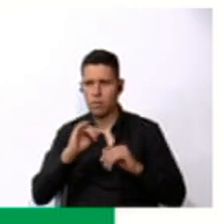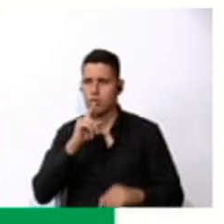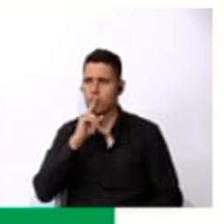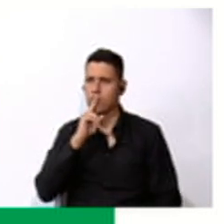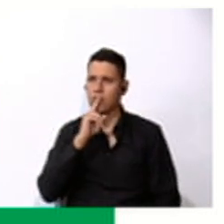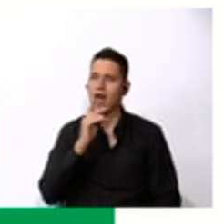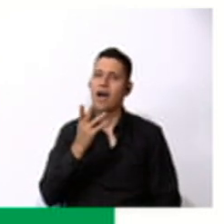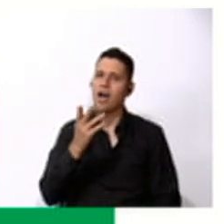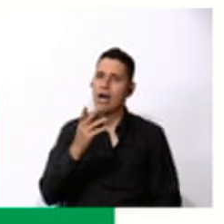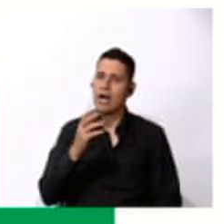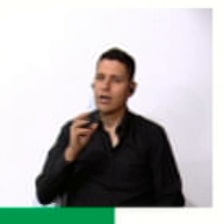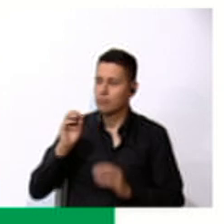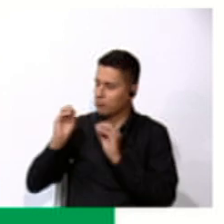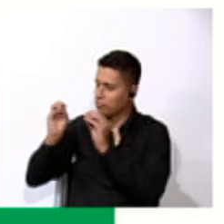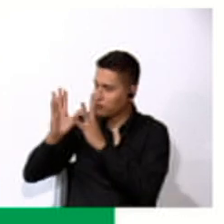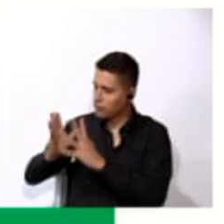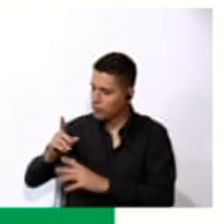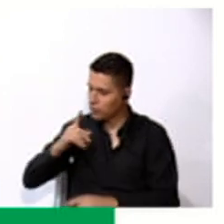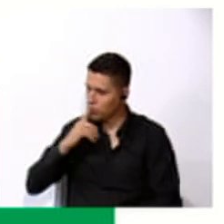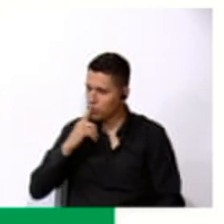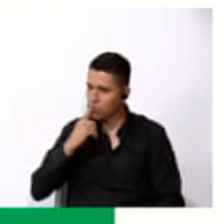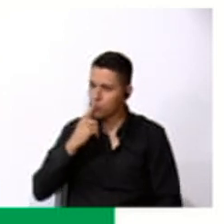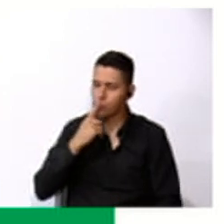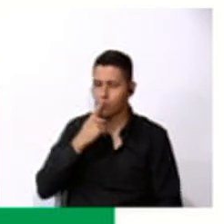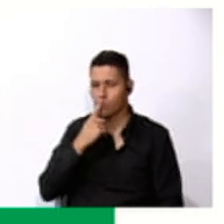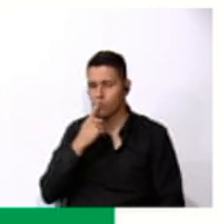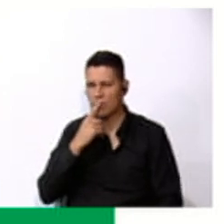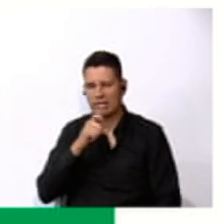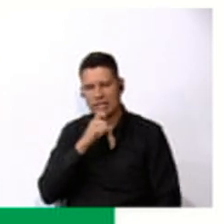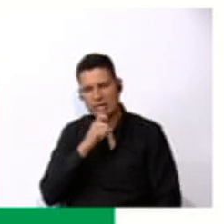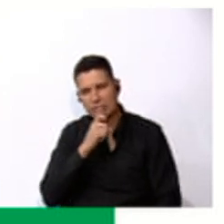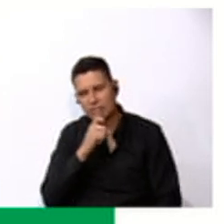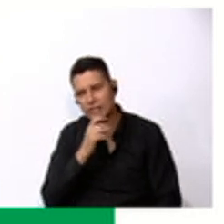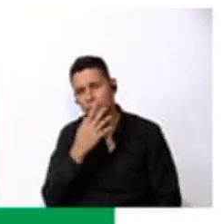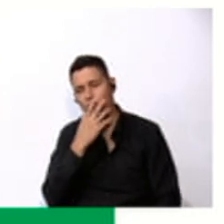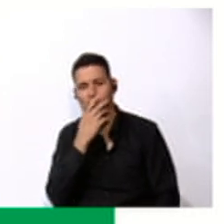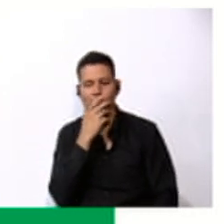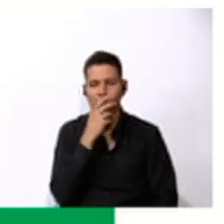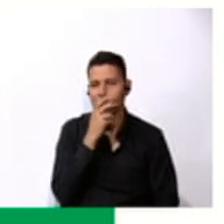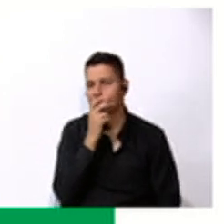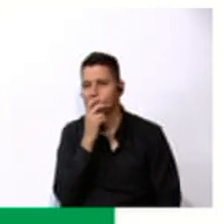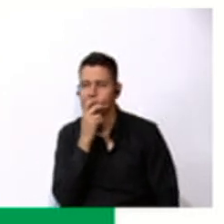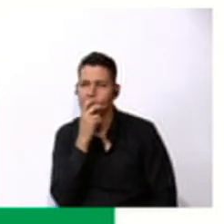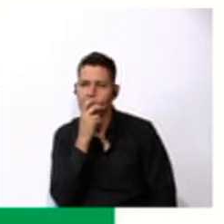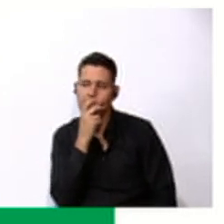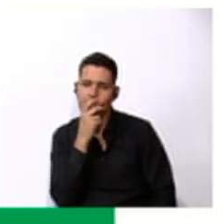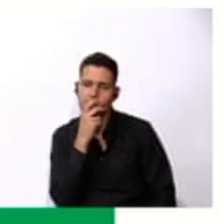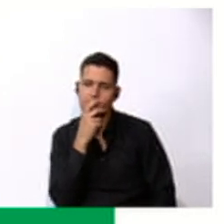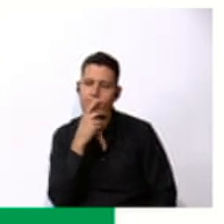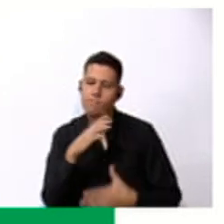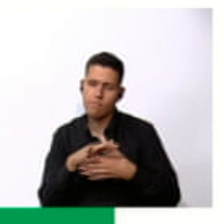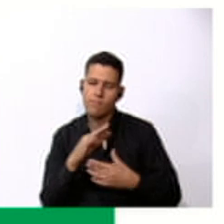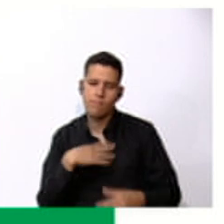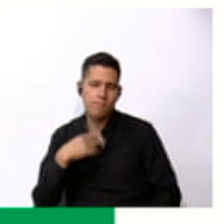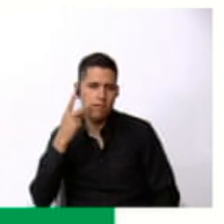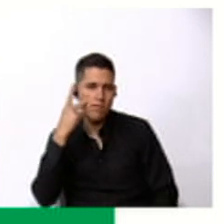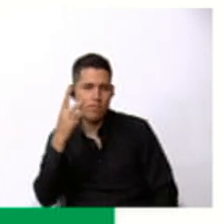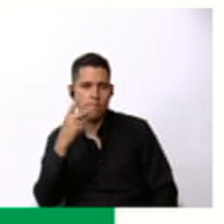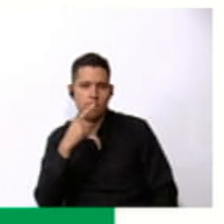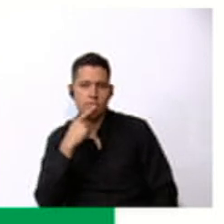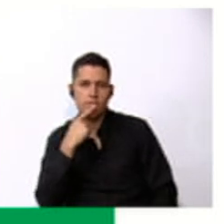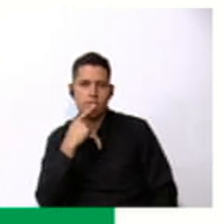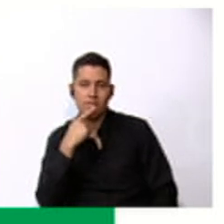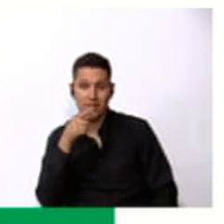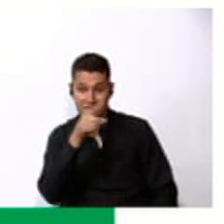Teacher. Oh, teacher, difficult. Hmm, let me think. Hmm, ¿saben en